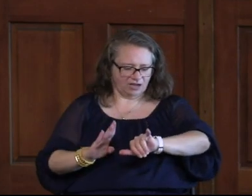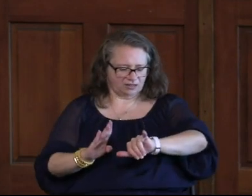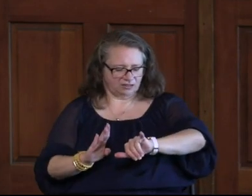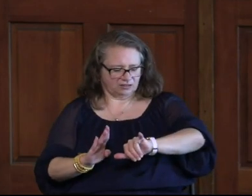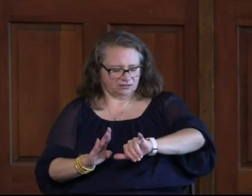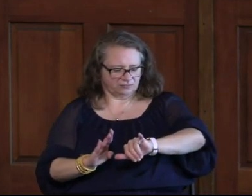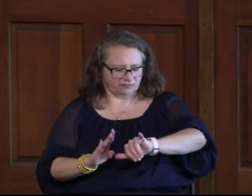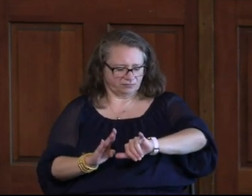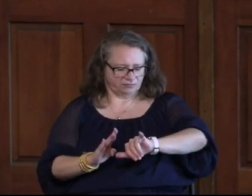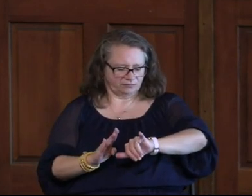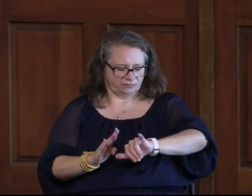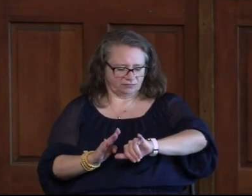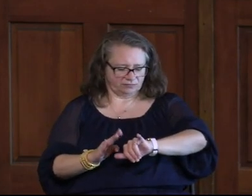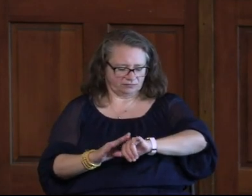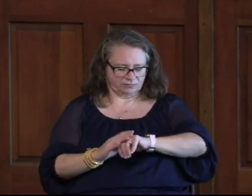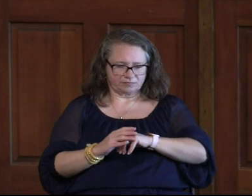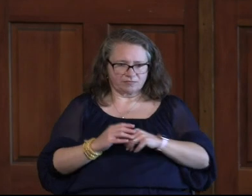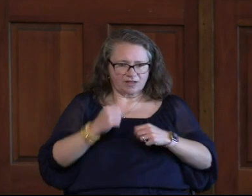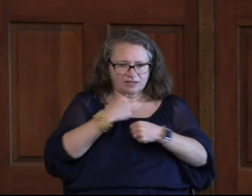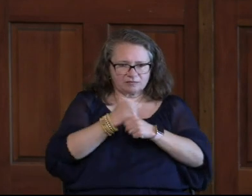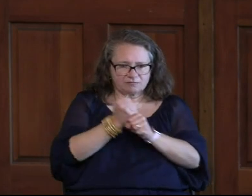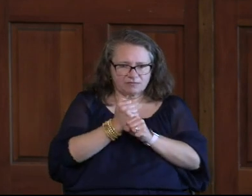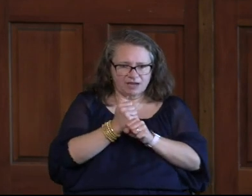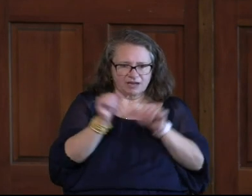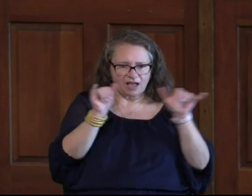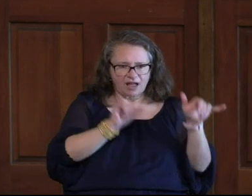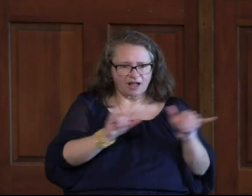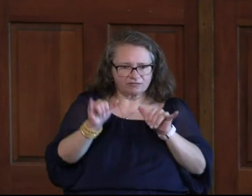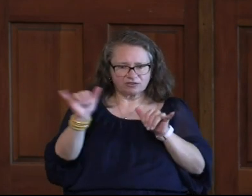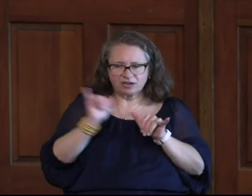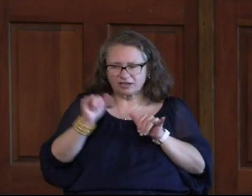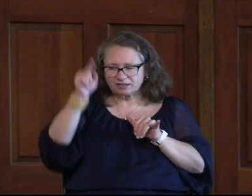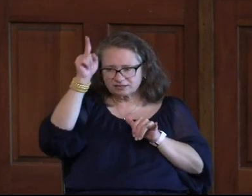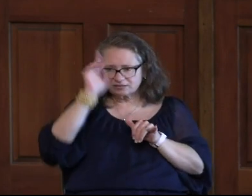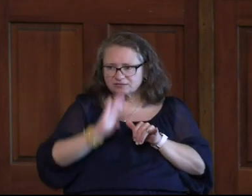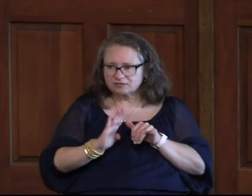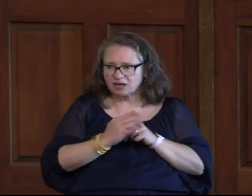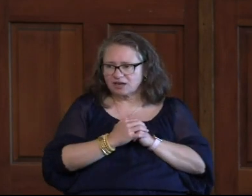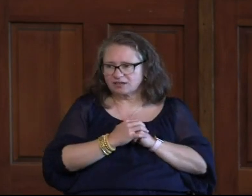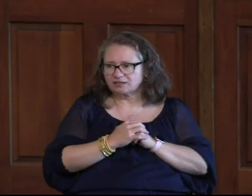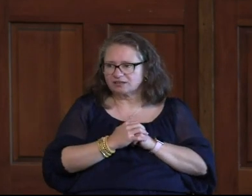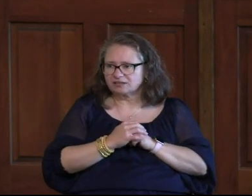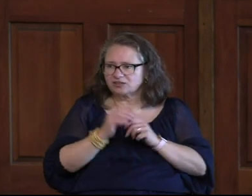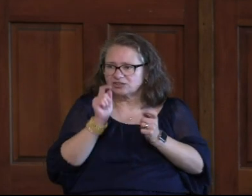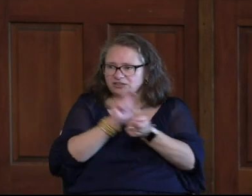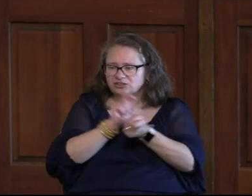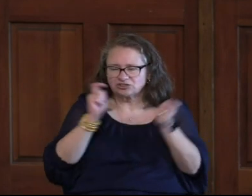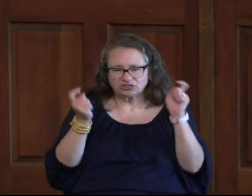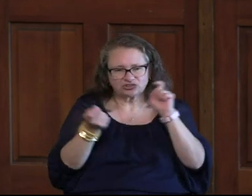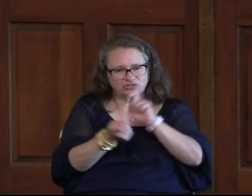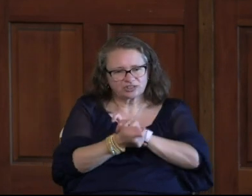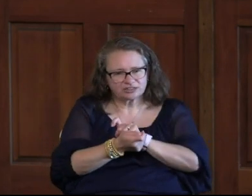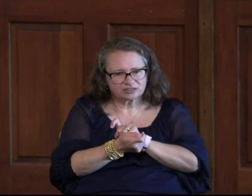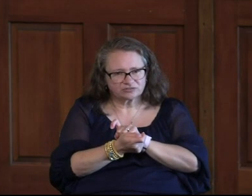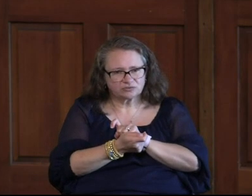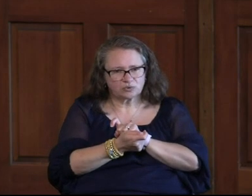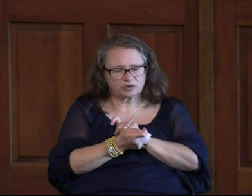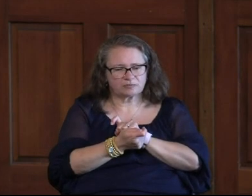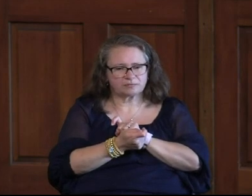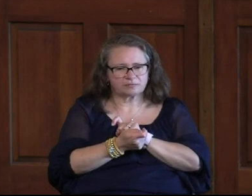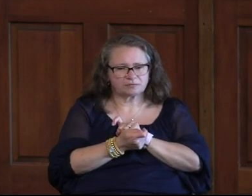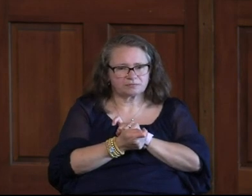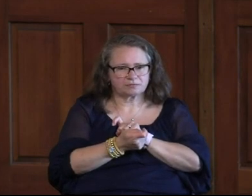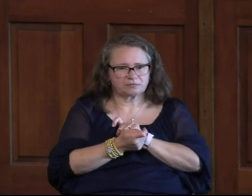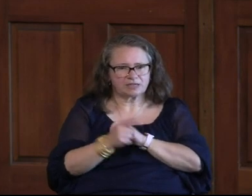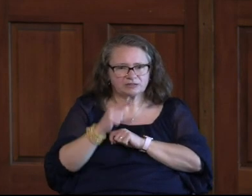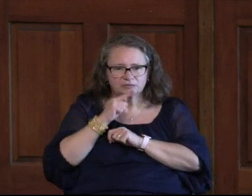In Christ Is Created After The Likeness Of God Isn't That Awesome That's What He's Trying To Transform Us Into It Says